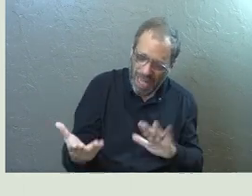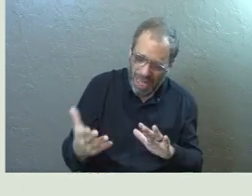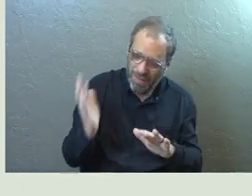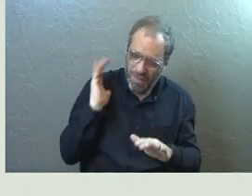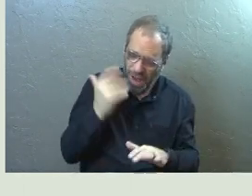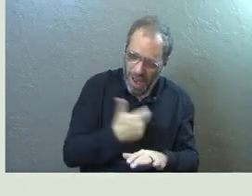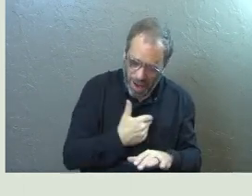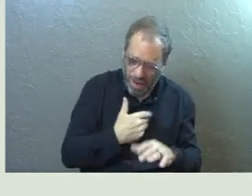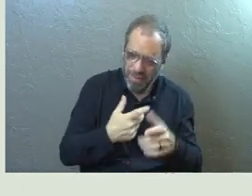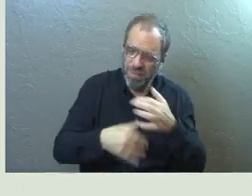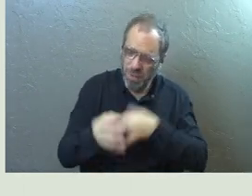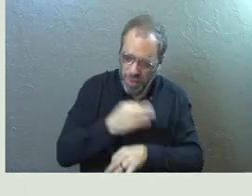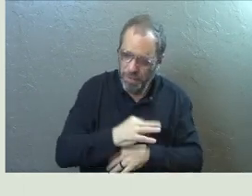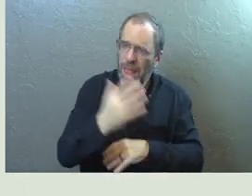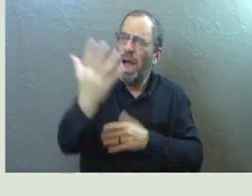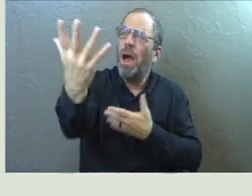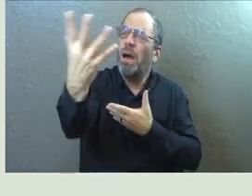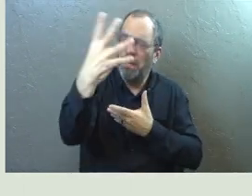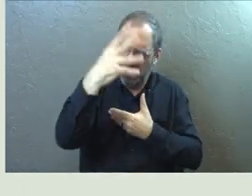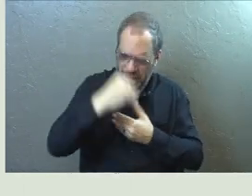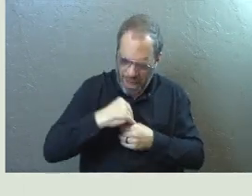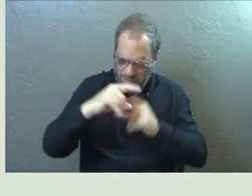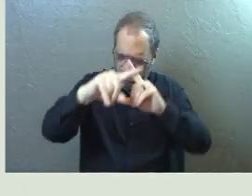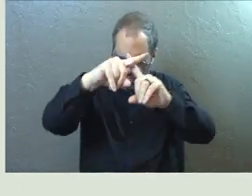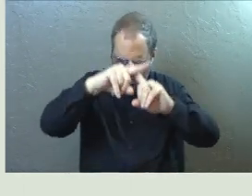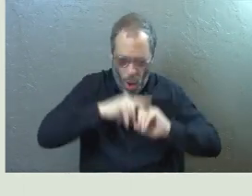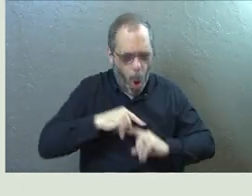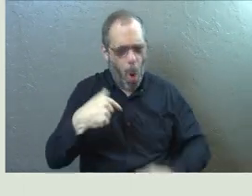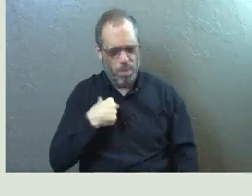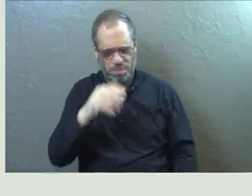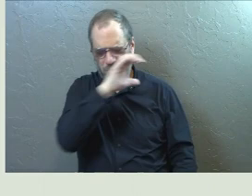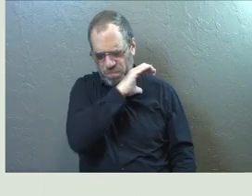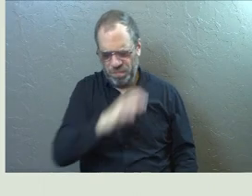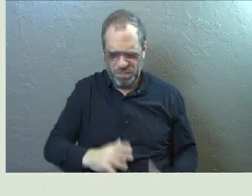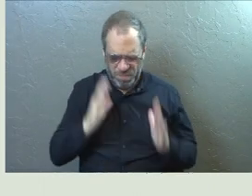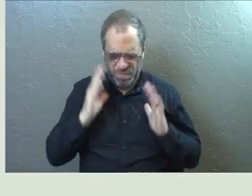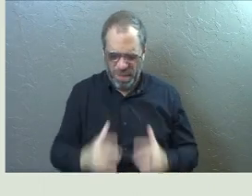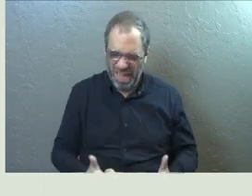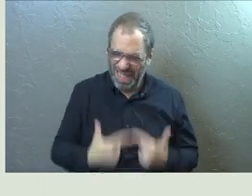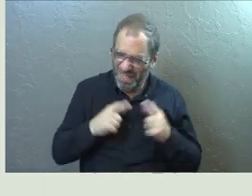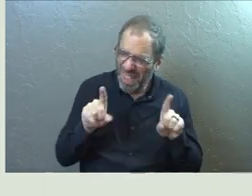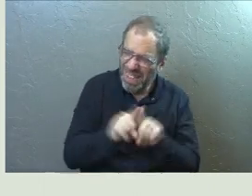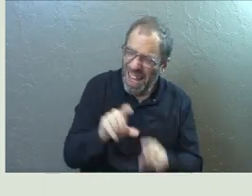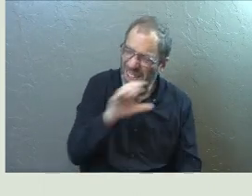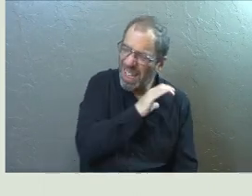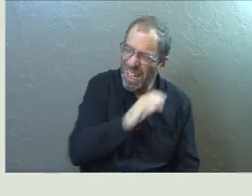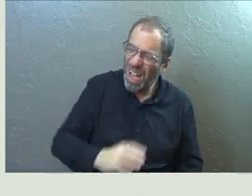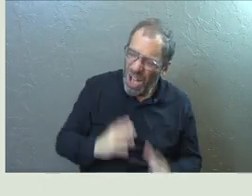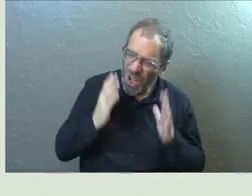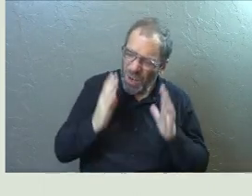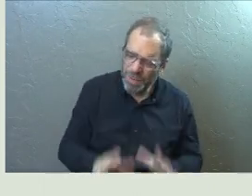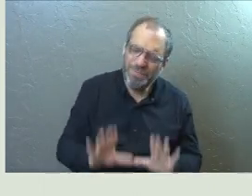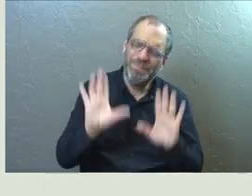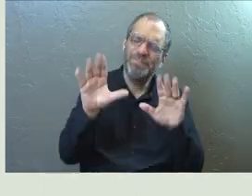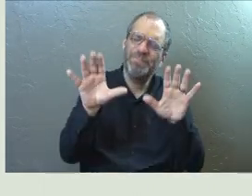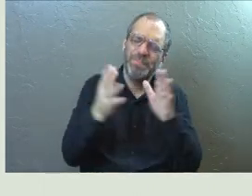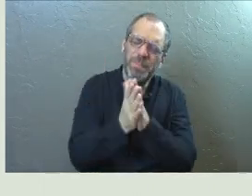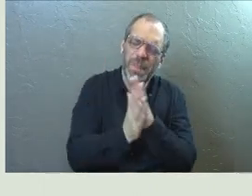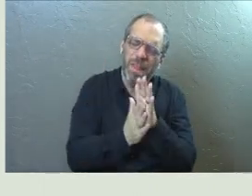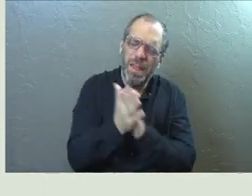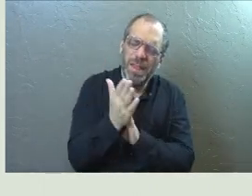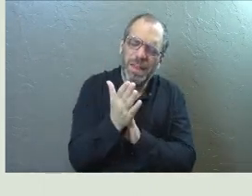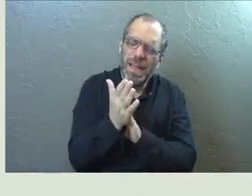Lord, pray that God that you would come into our life, God, and where we claim to be a Christian, but we're not living like one. Lord, would you start to